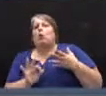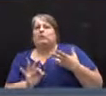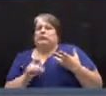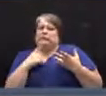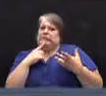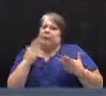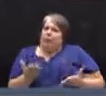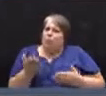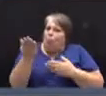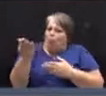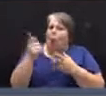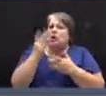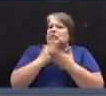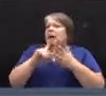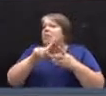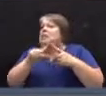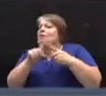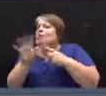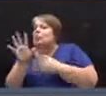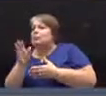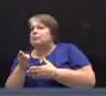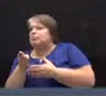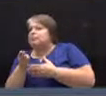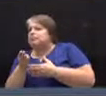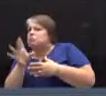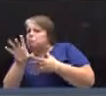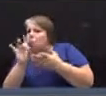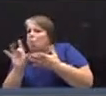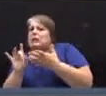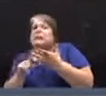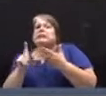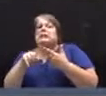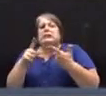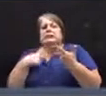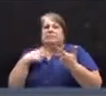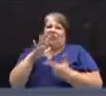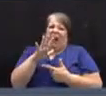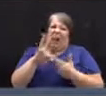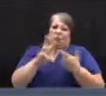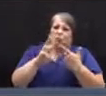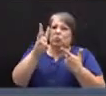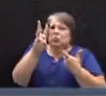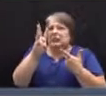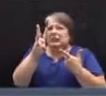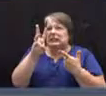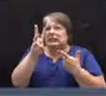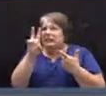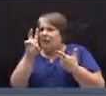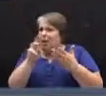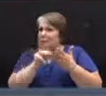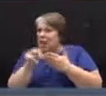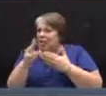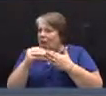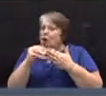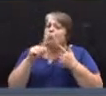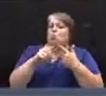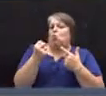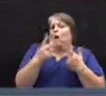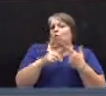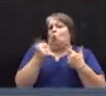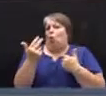additional alternatives to us that range from around $5, $6, $7 million through $12 or $13 million.